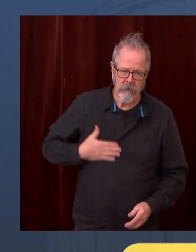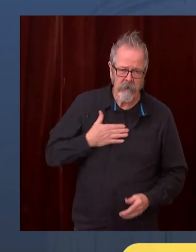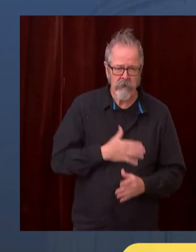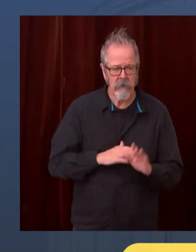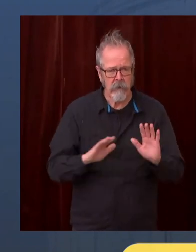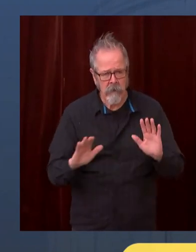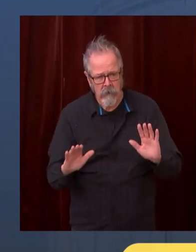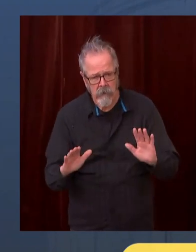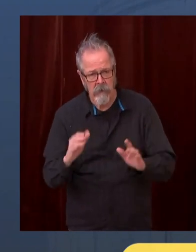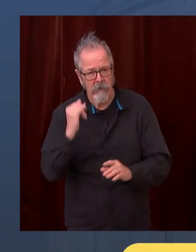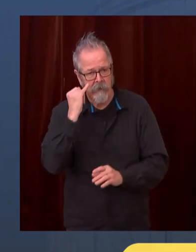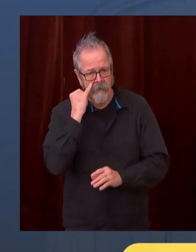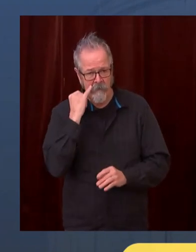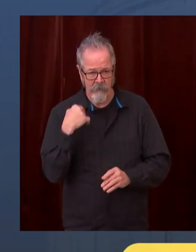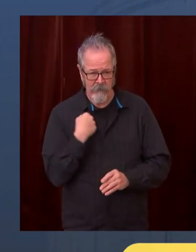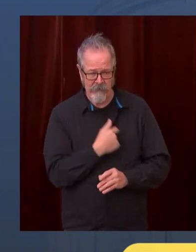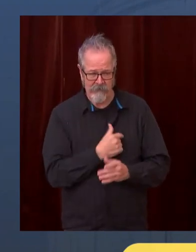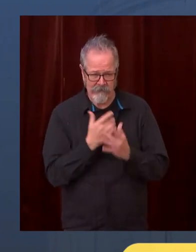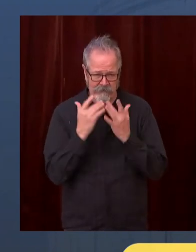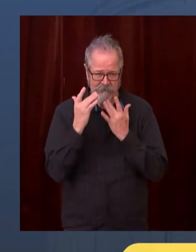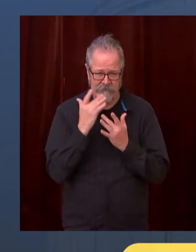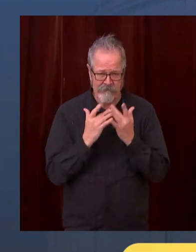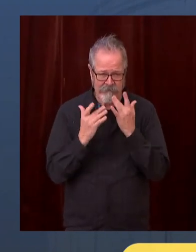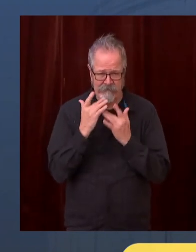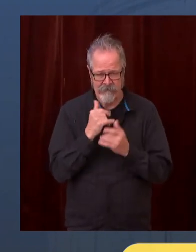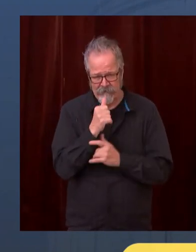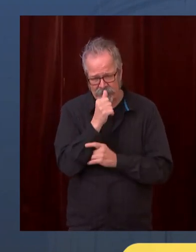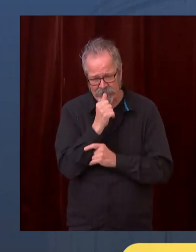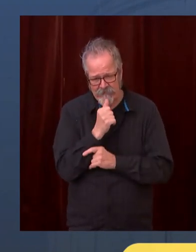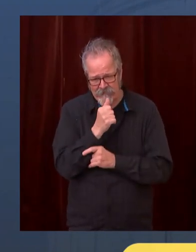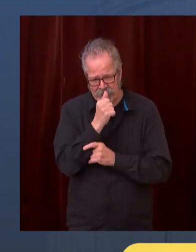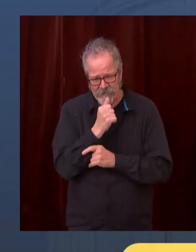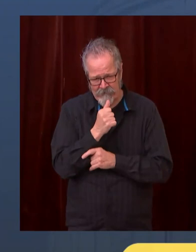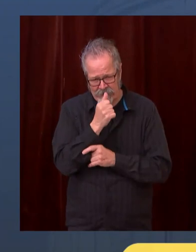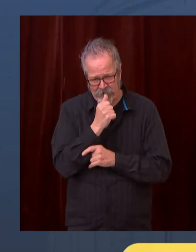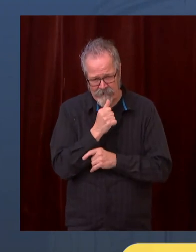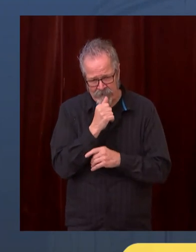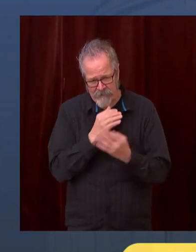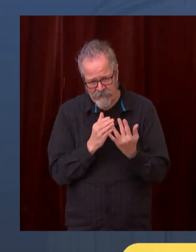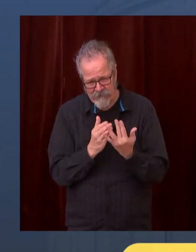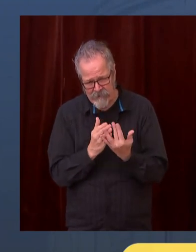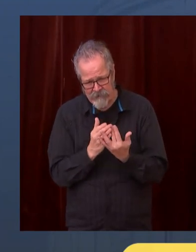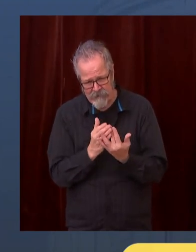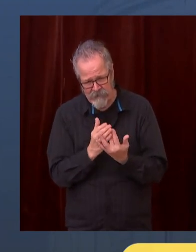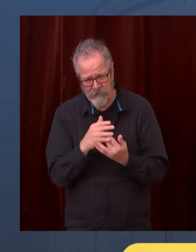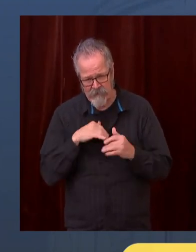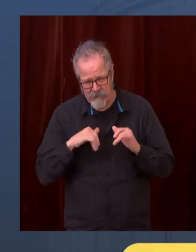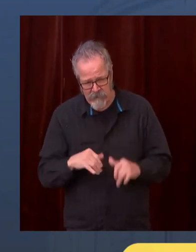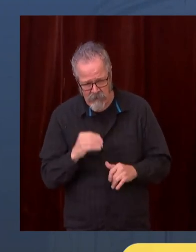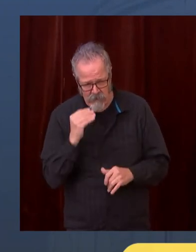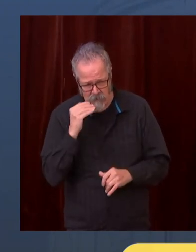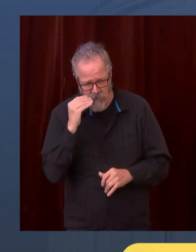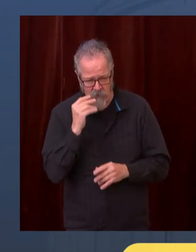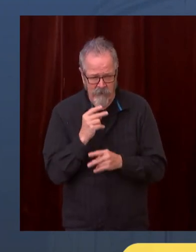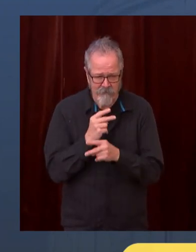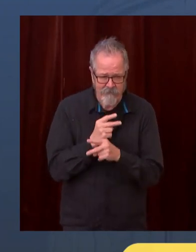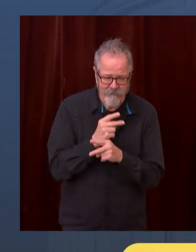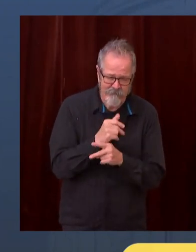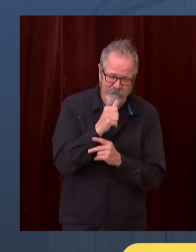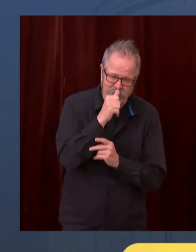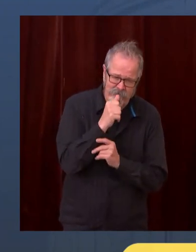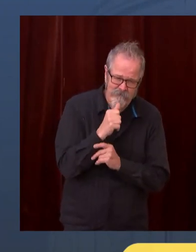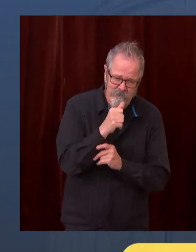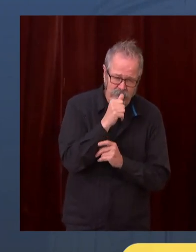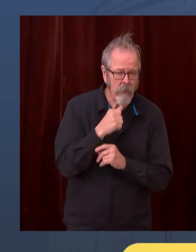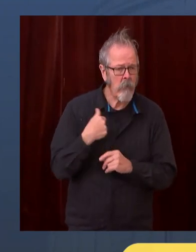large loss of life. If we do this, we can get through this without people not being able to get necessary